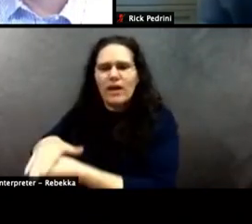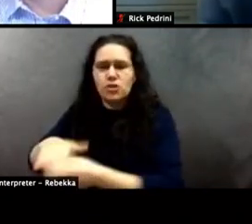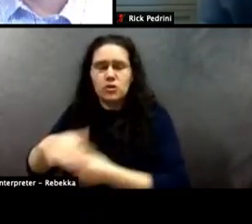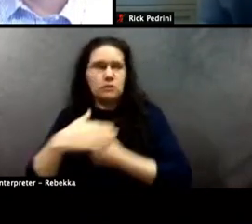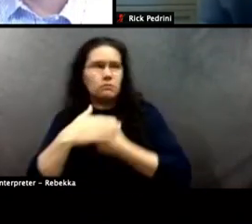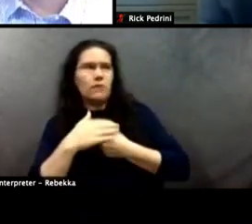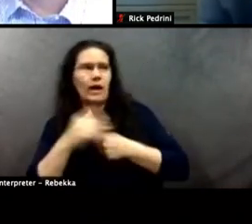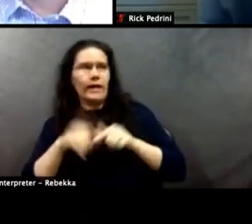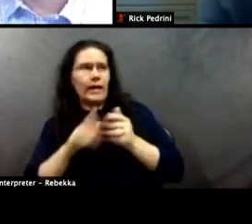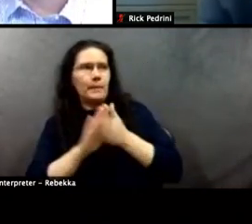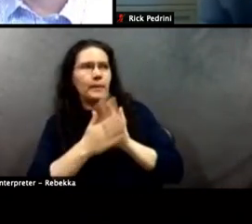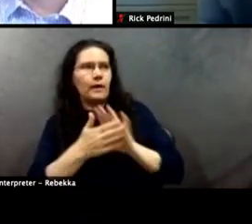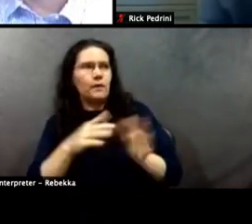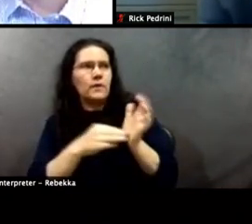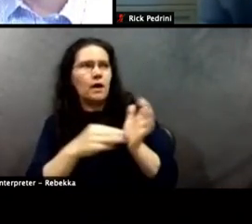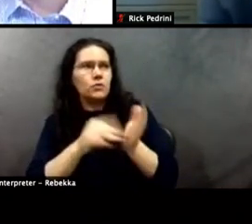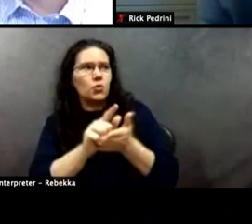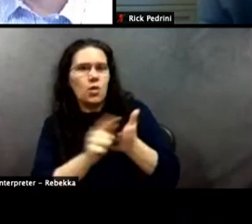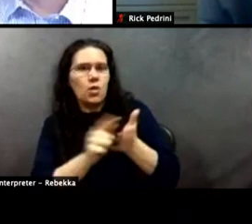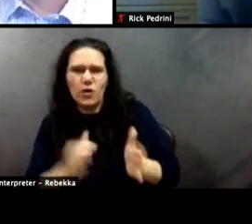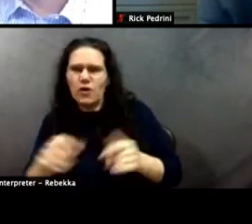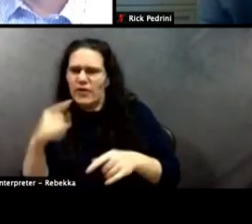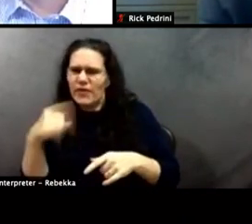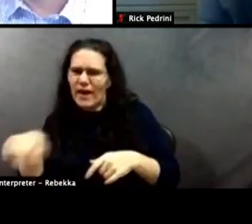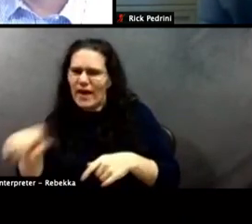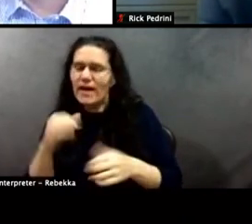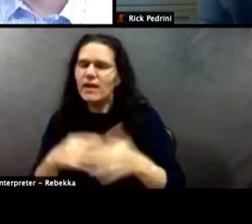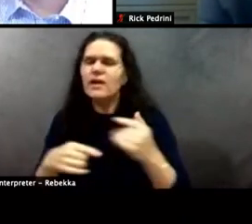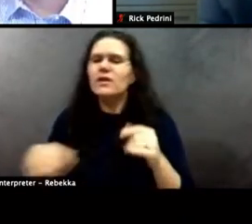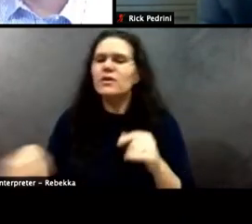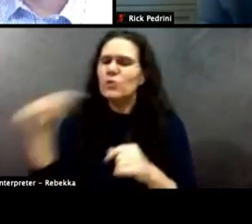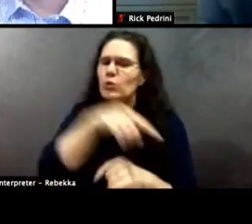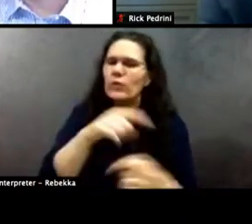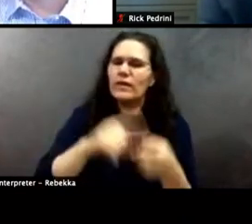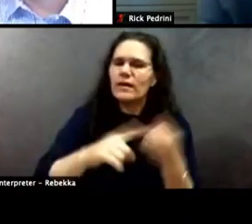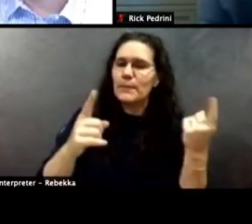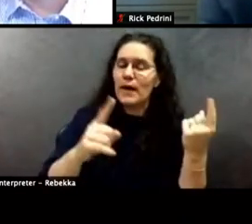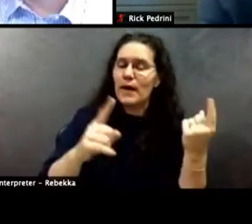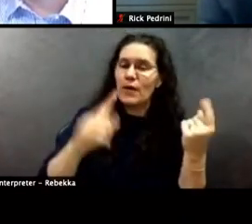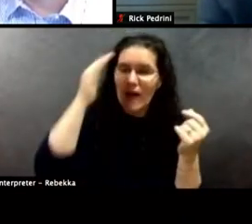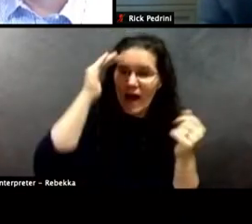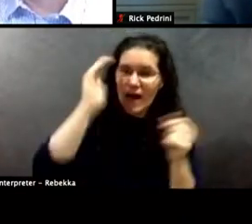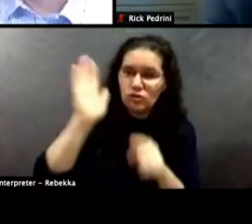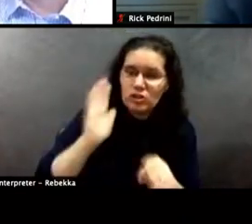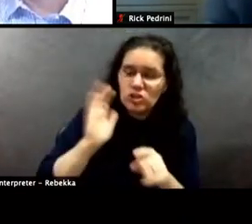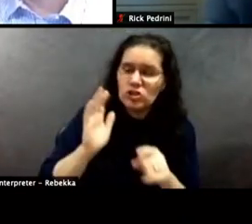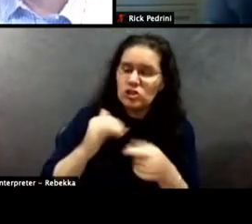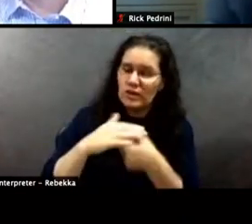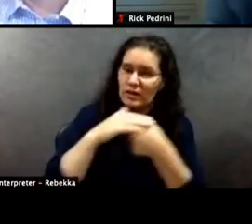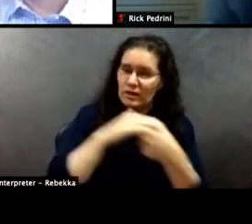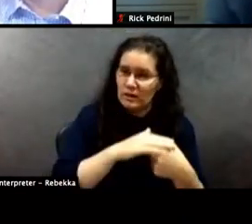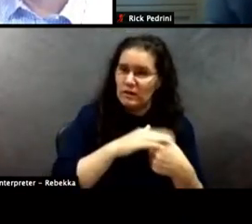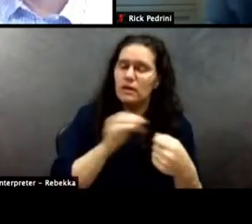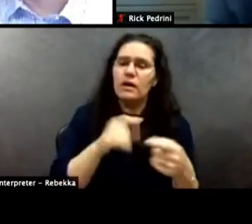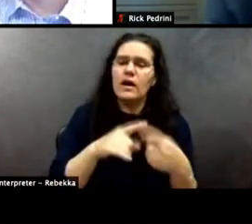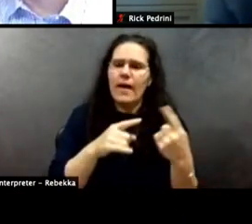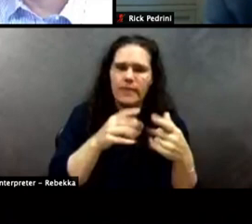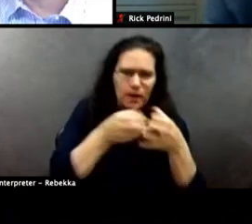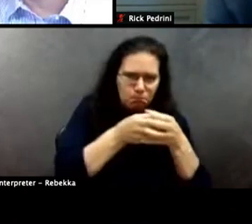neighborhood that the Irish saw when they were poor and being discriminated against, the Italians saw and they didn't snitch either.